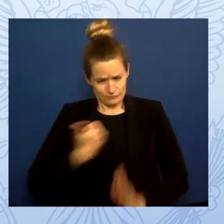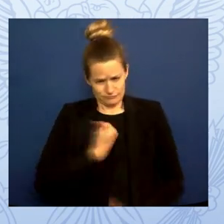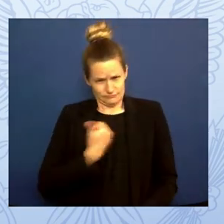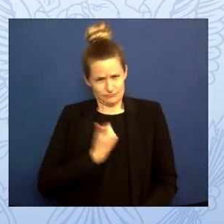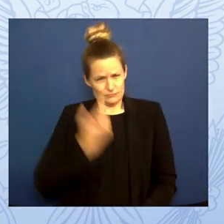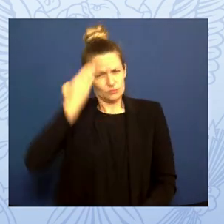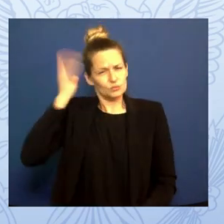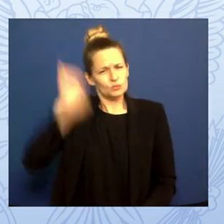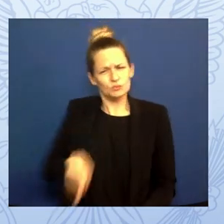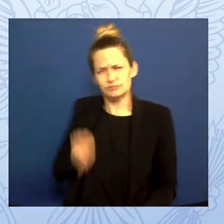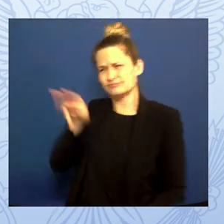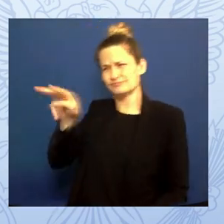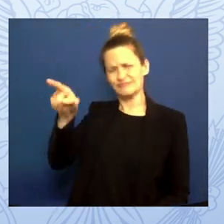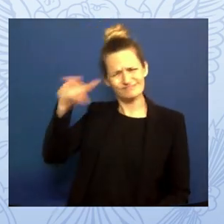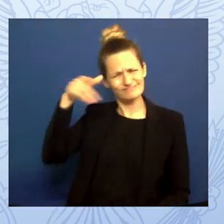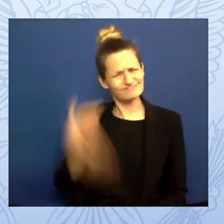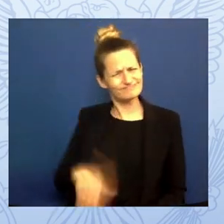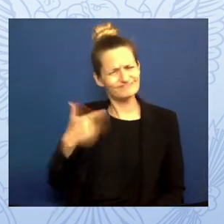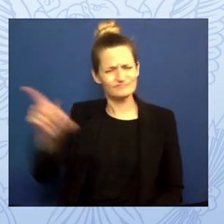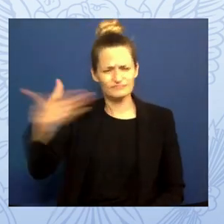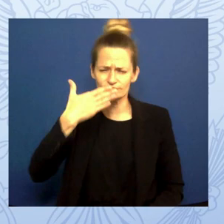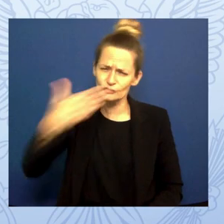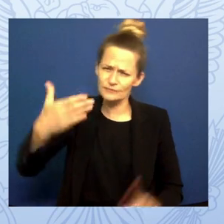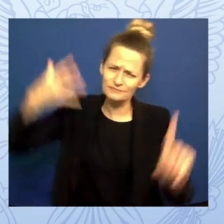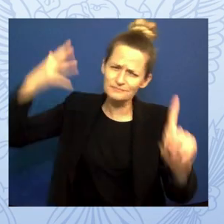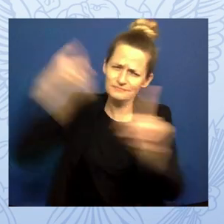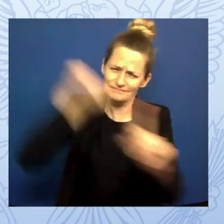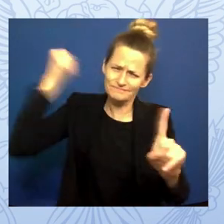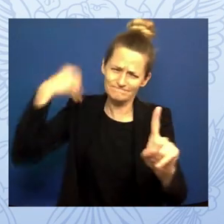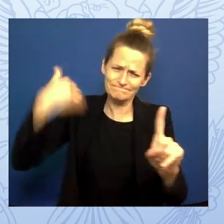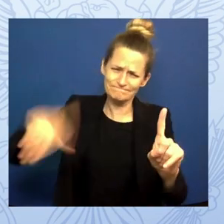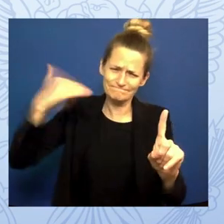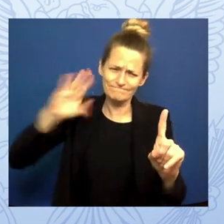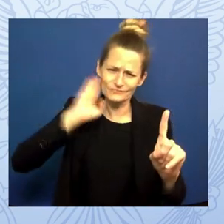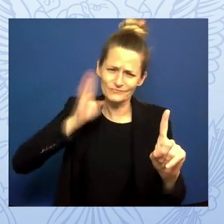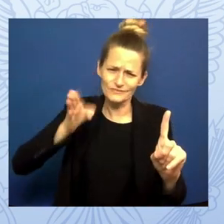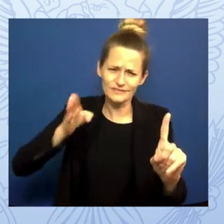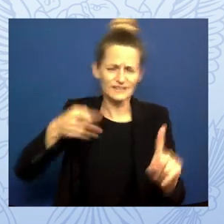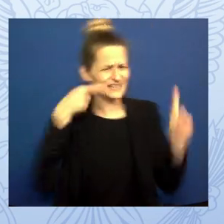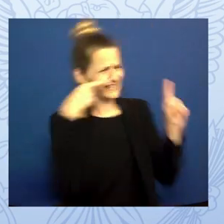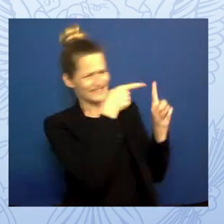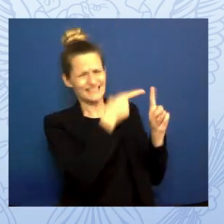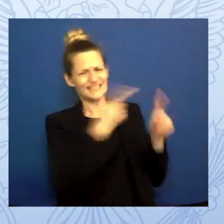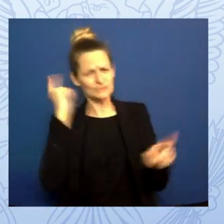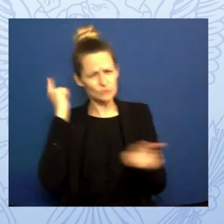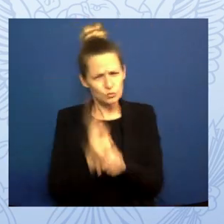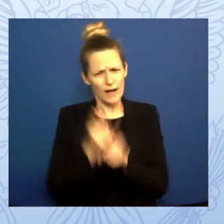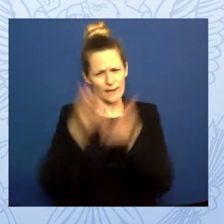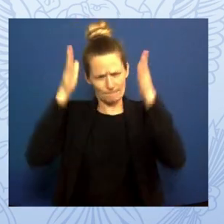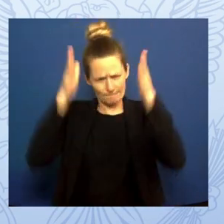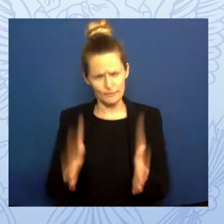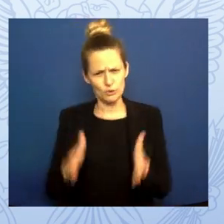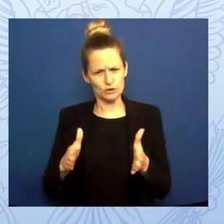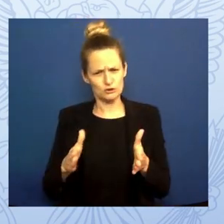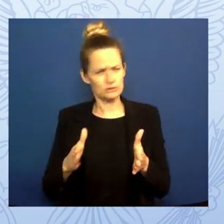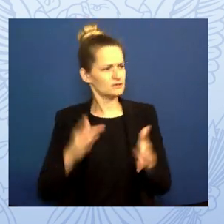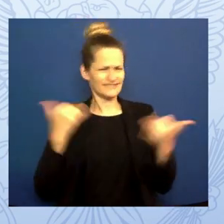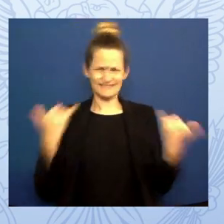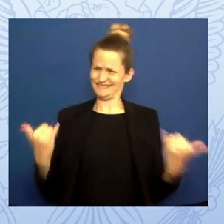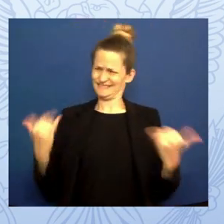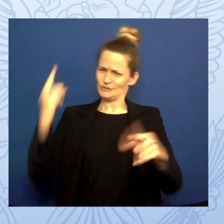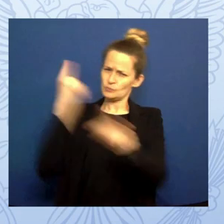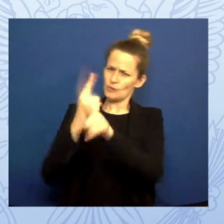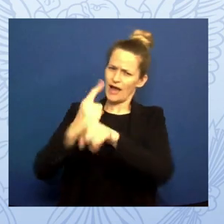just feel like he's, you know, just the right person for the right time. And in October, the Department of